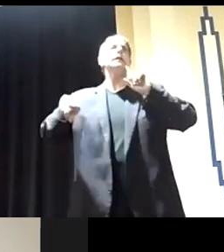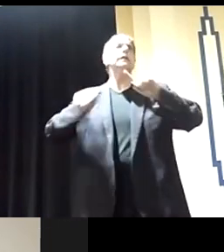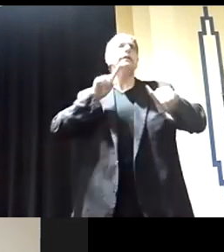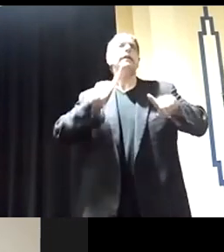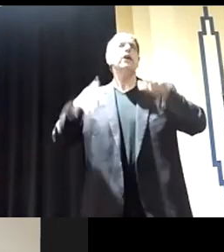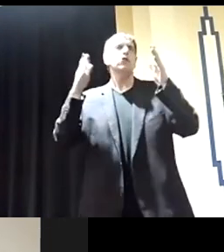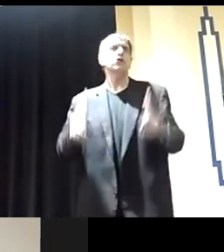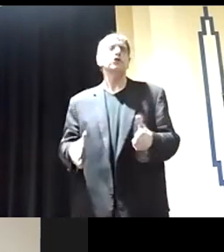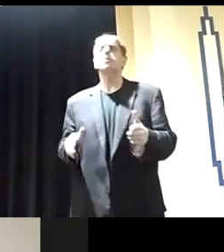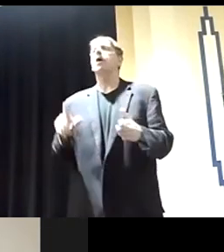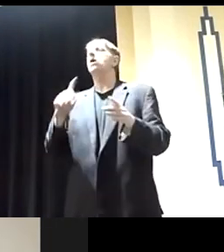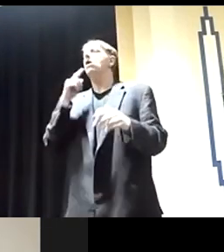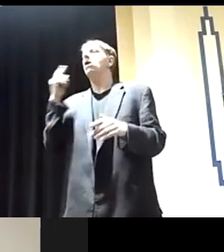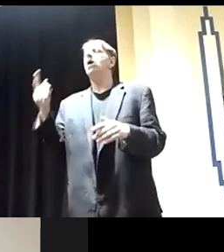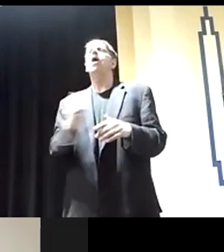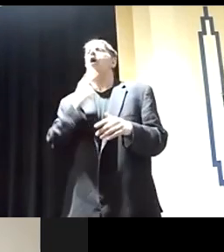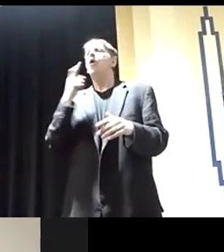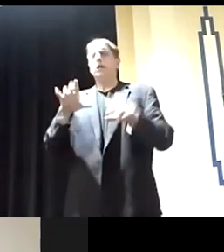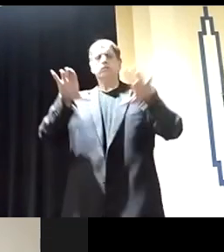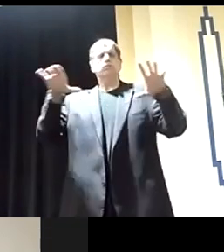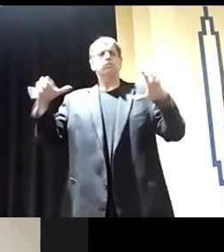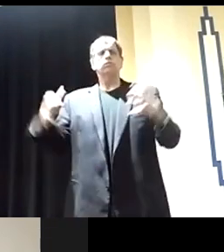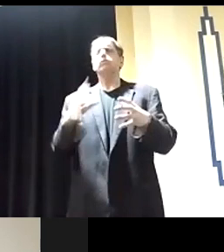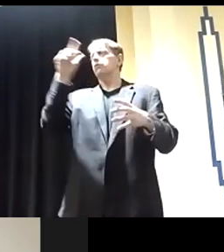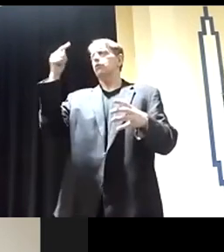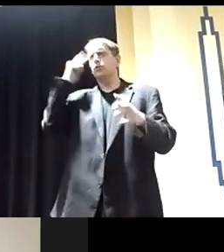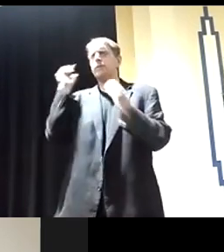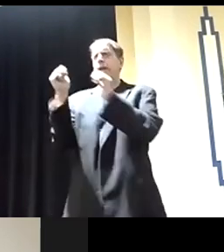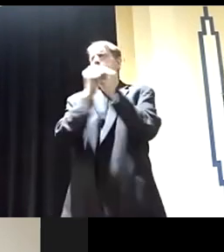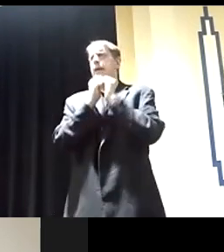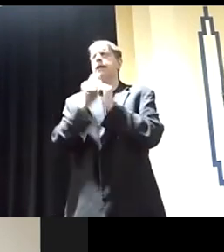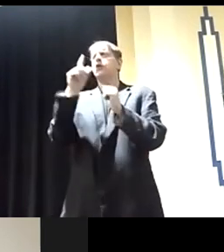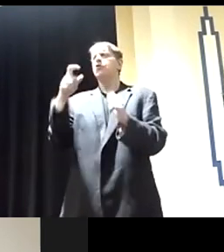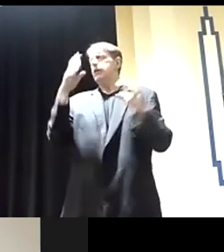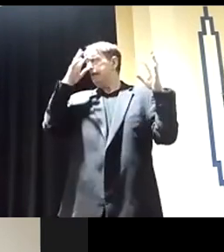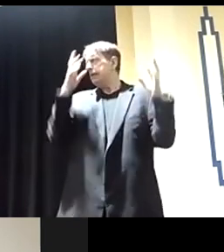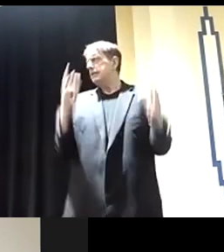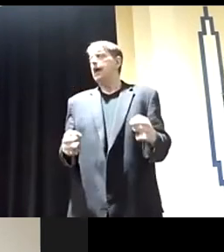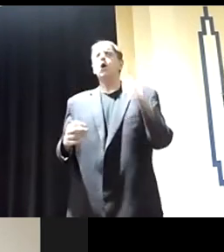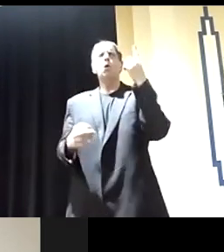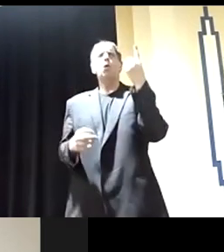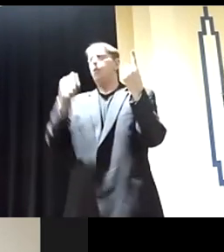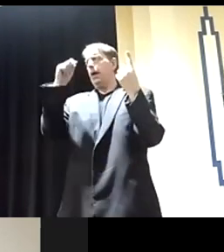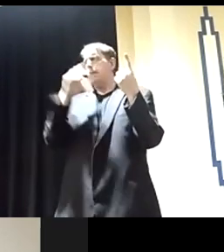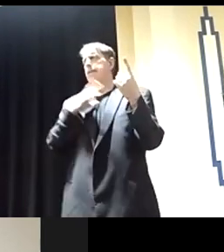It should always be decided by the body because one man's decision could, has the effect on everybody.